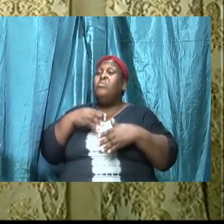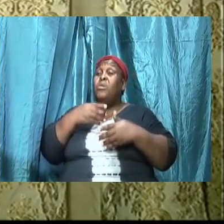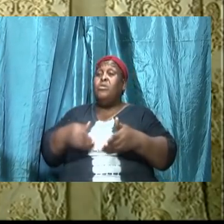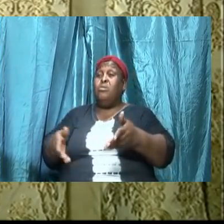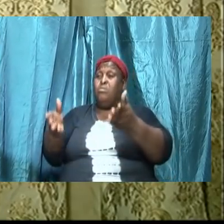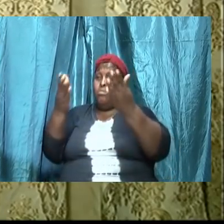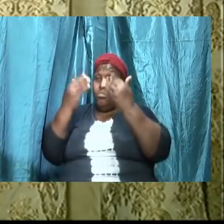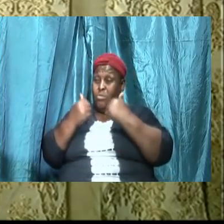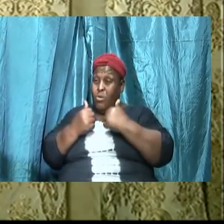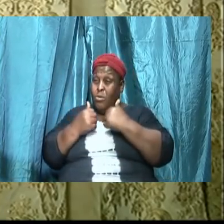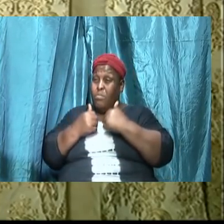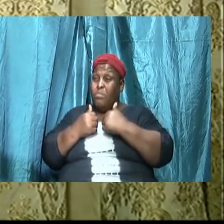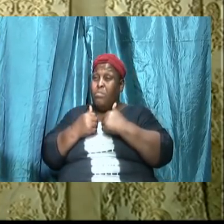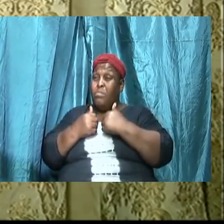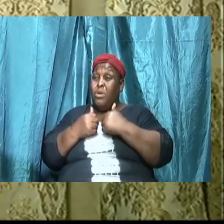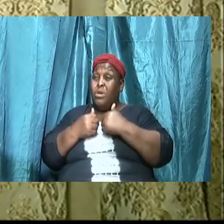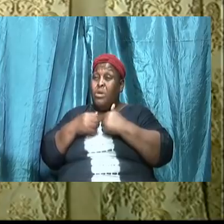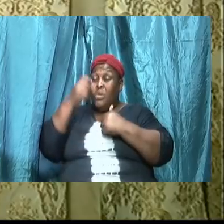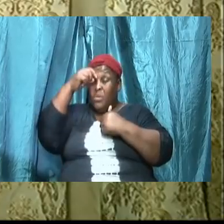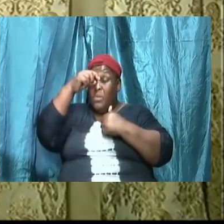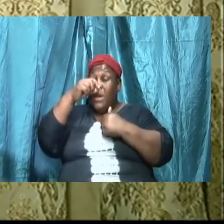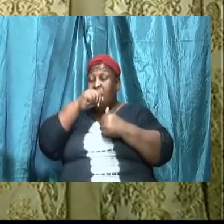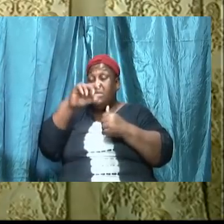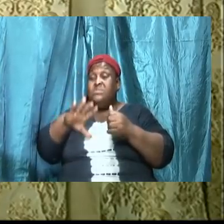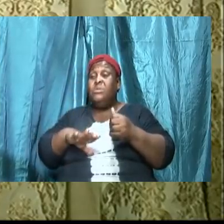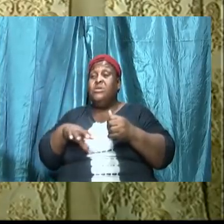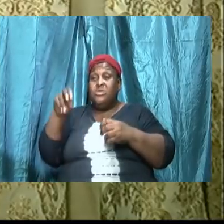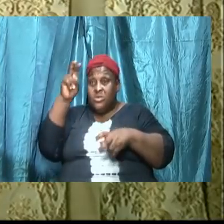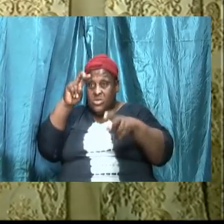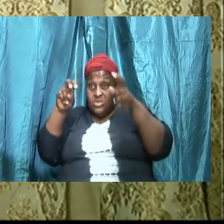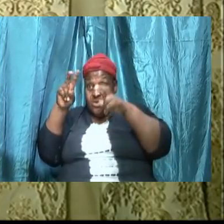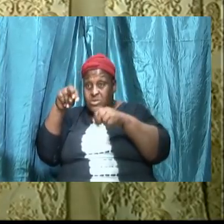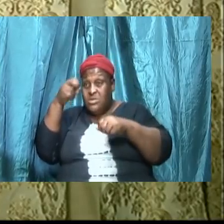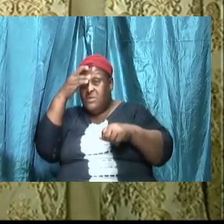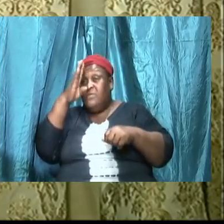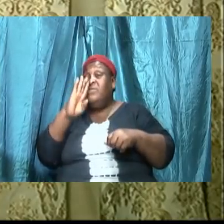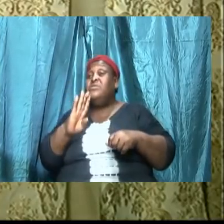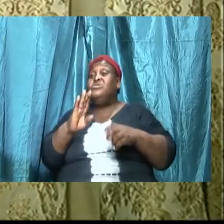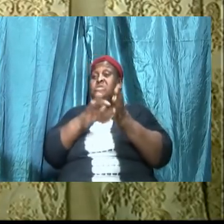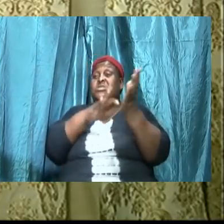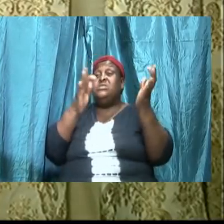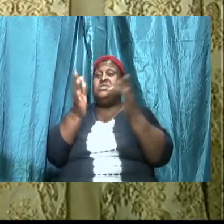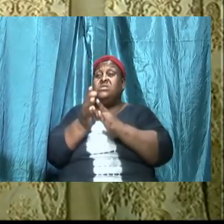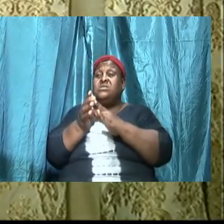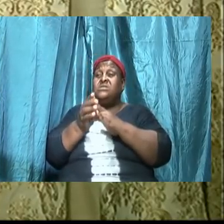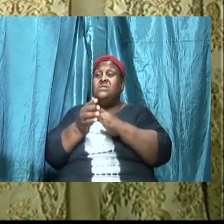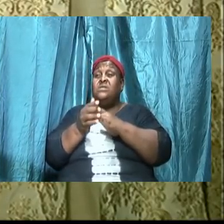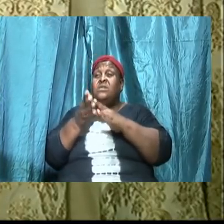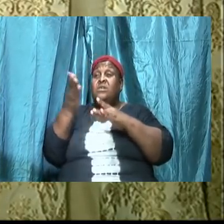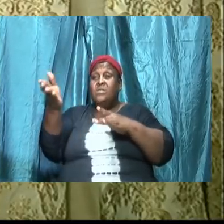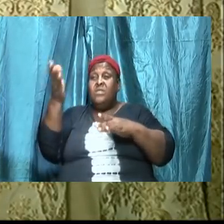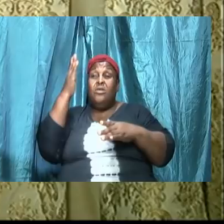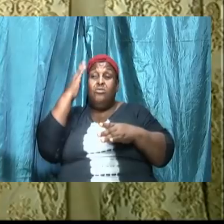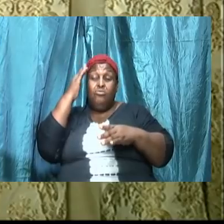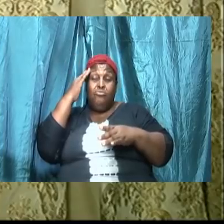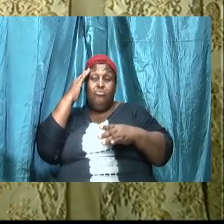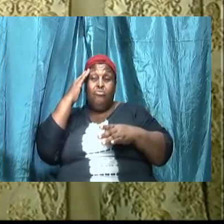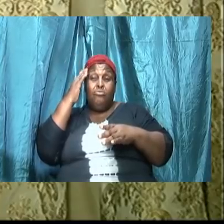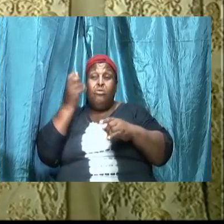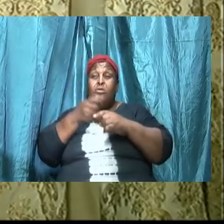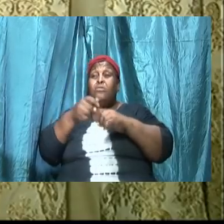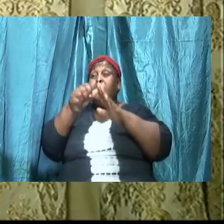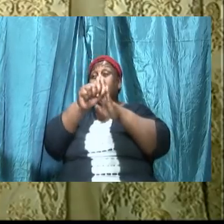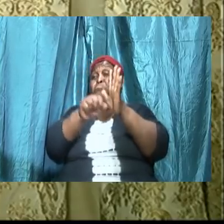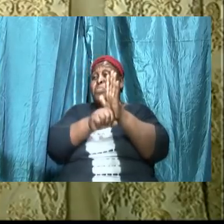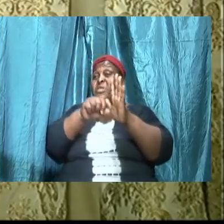searching for him because they knew from scriptures that this person that was